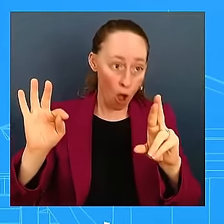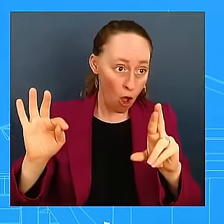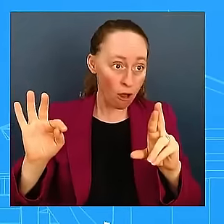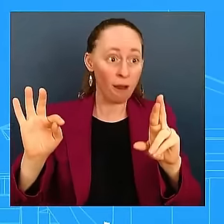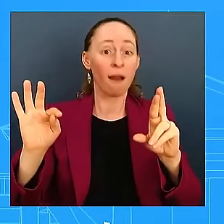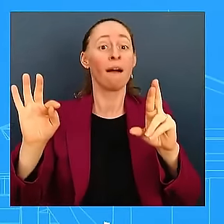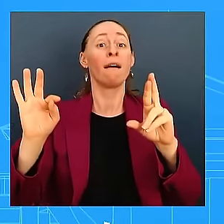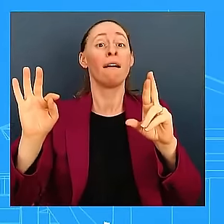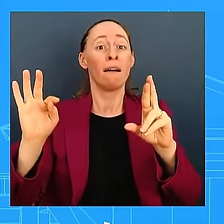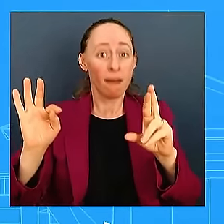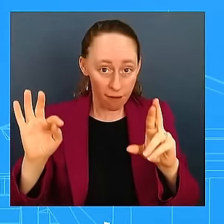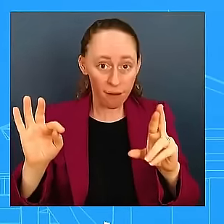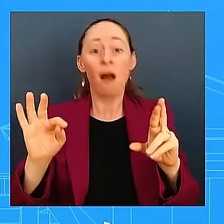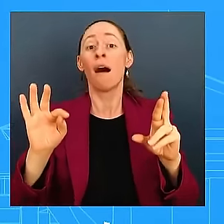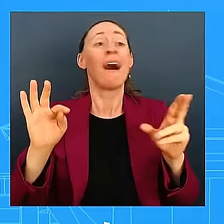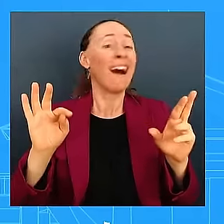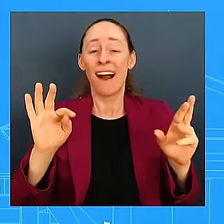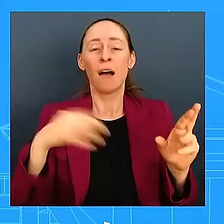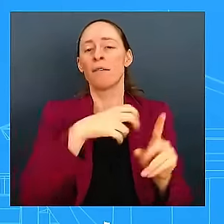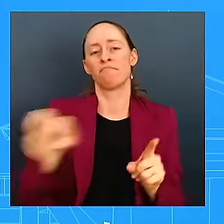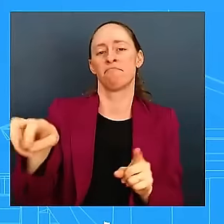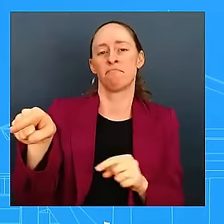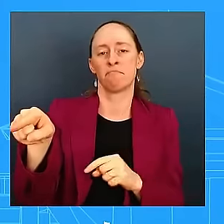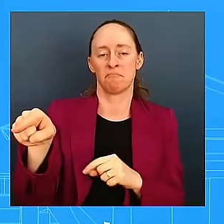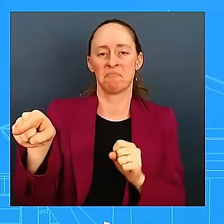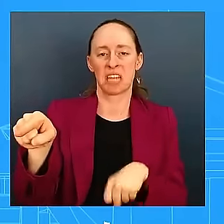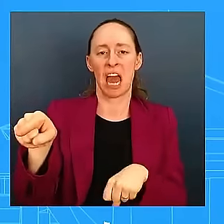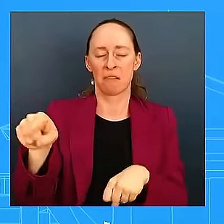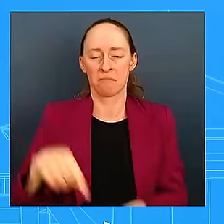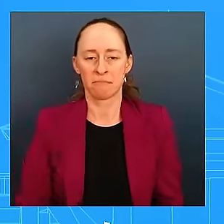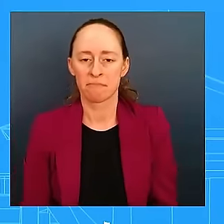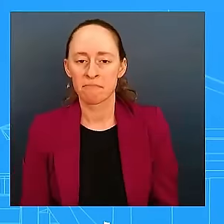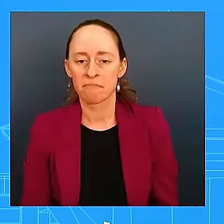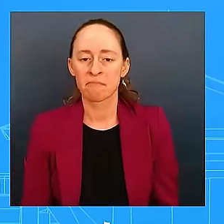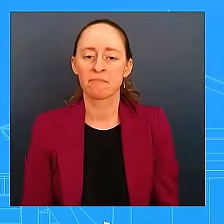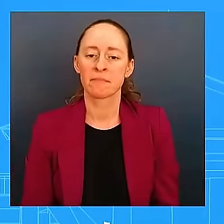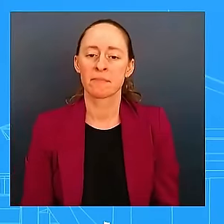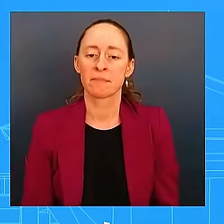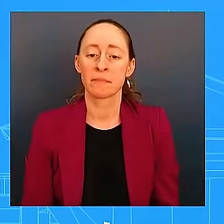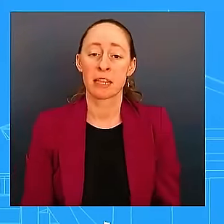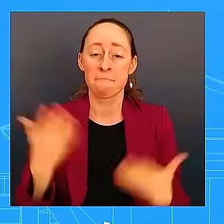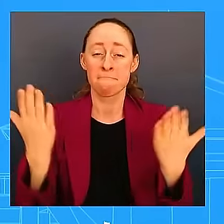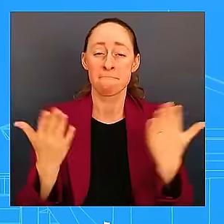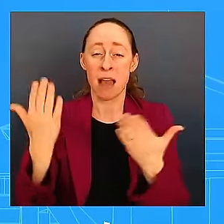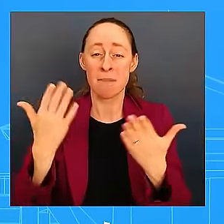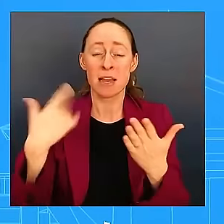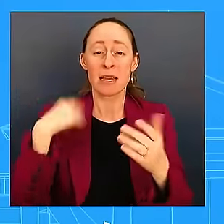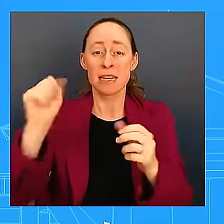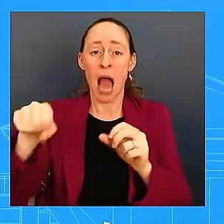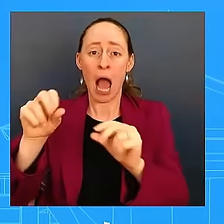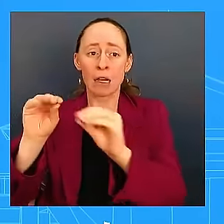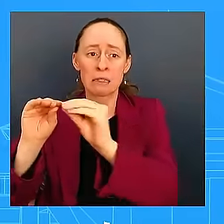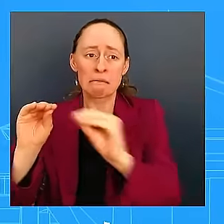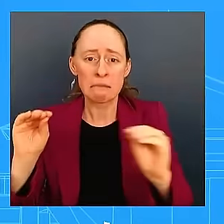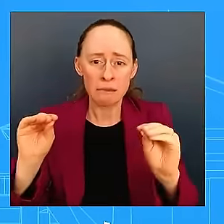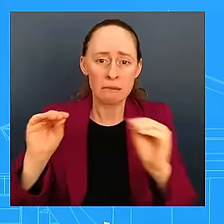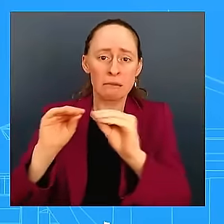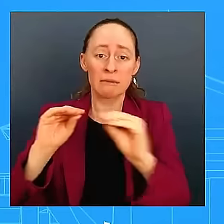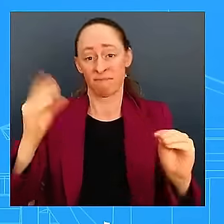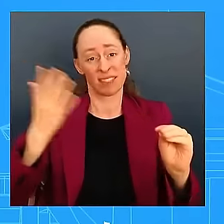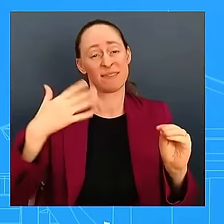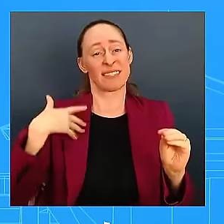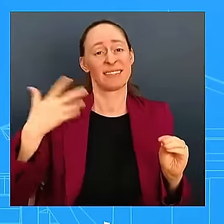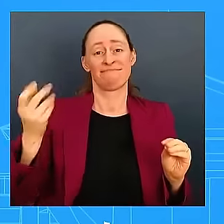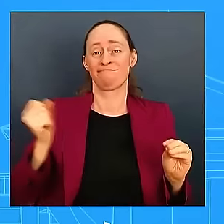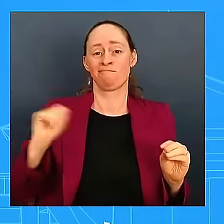will be back in INF probably in the January timeframe. MS. Thanks, Carrie. Can you talk more about how widespread you